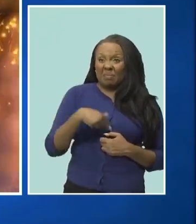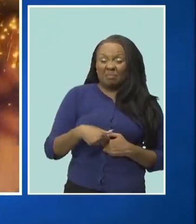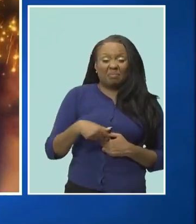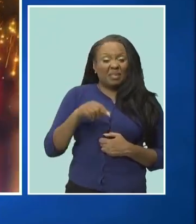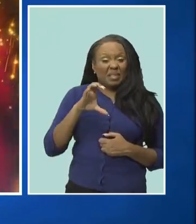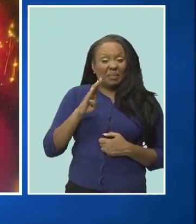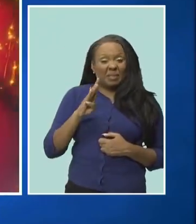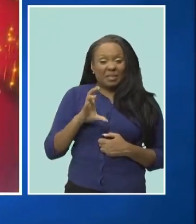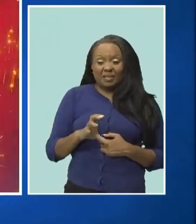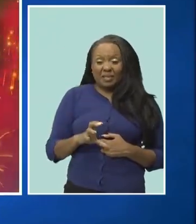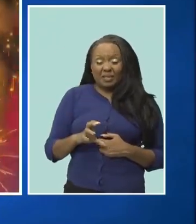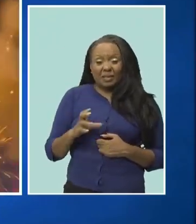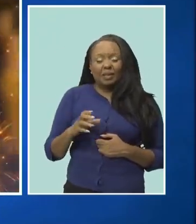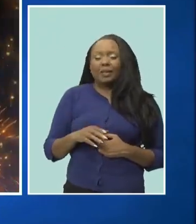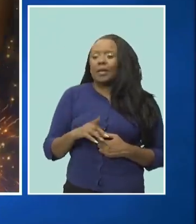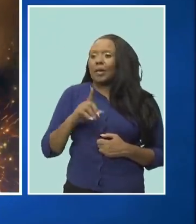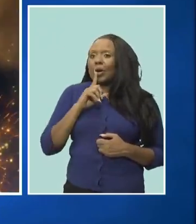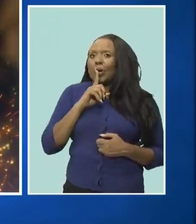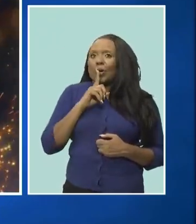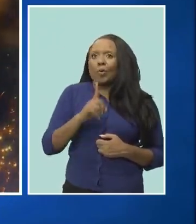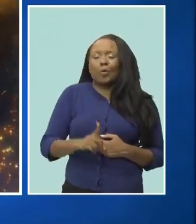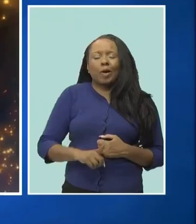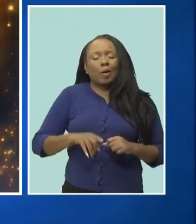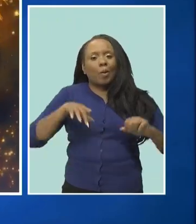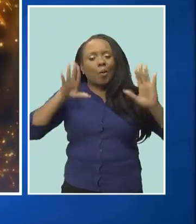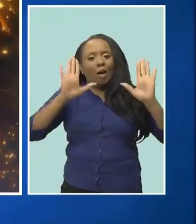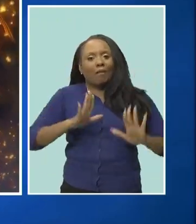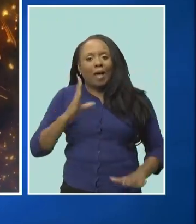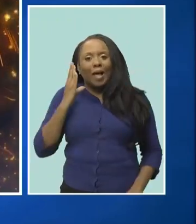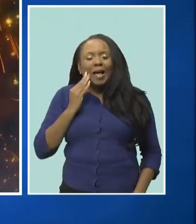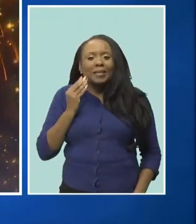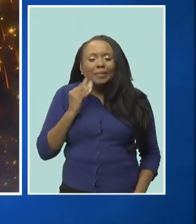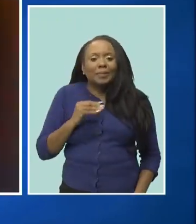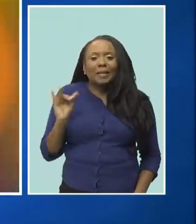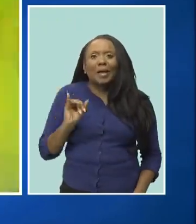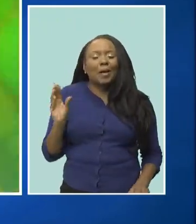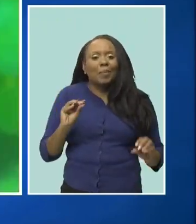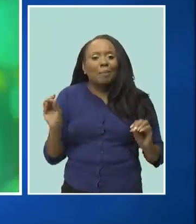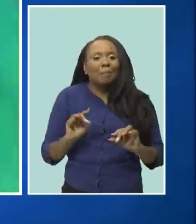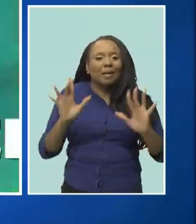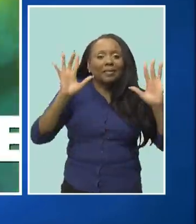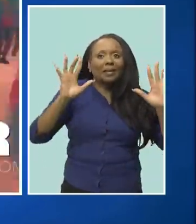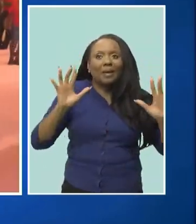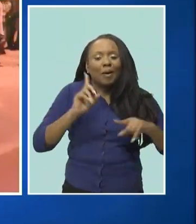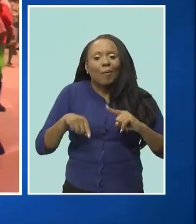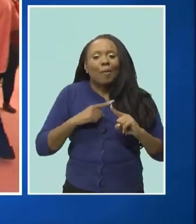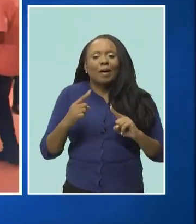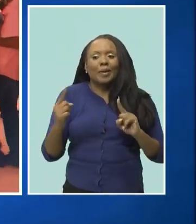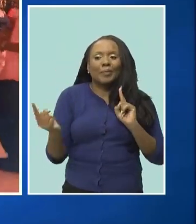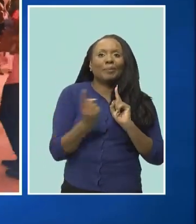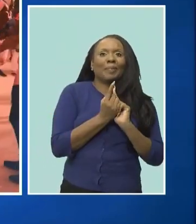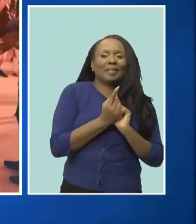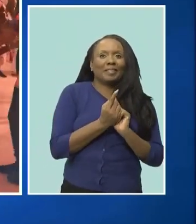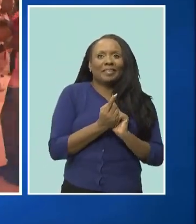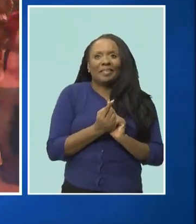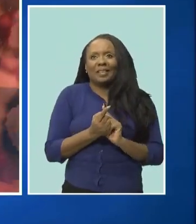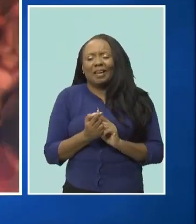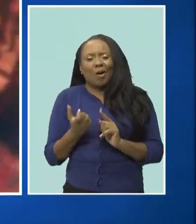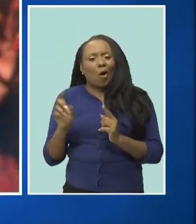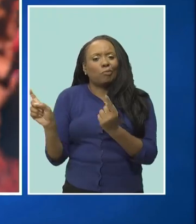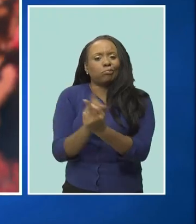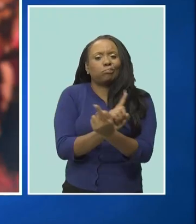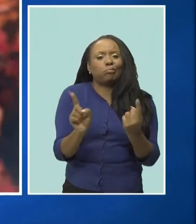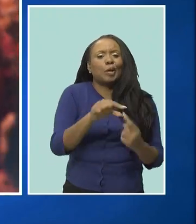feeling there's a magic about being in the cbc car park and then there's an additional magic when you meet the queue family they're here from very